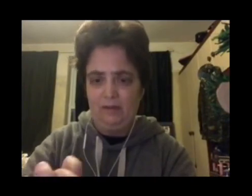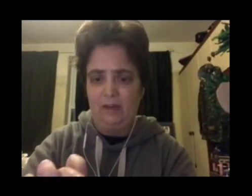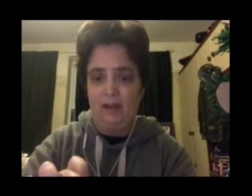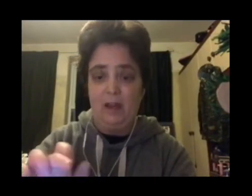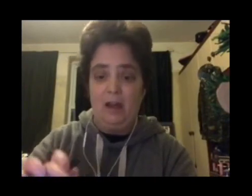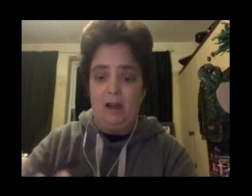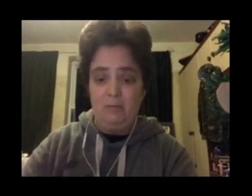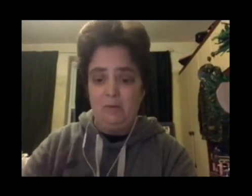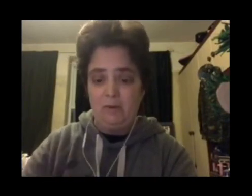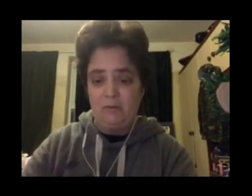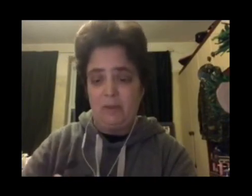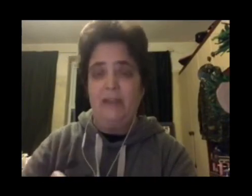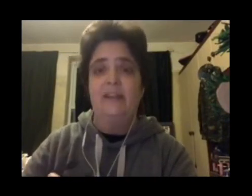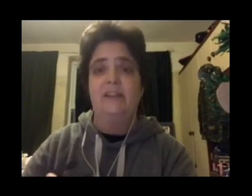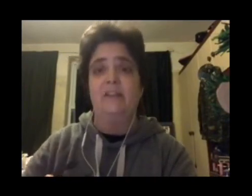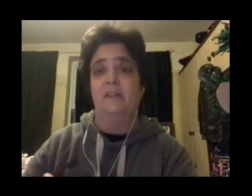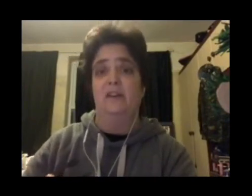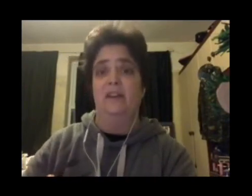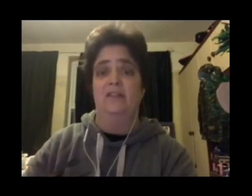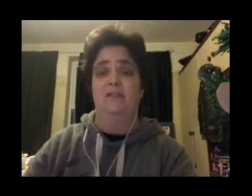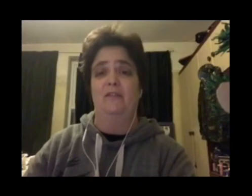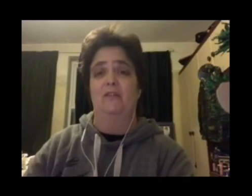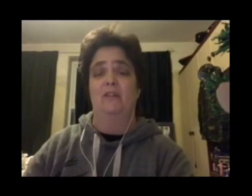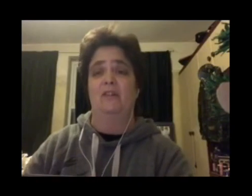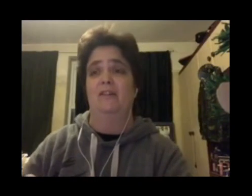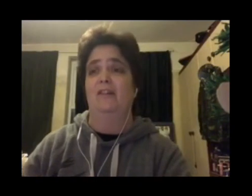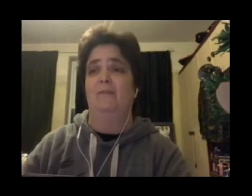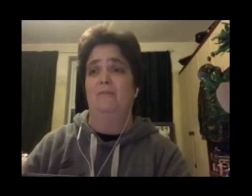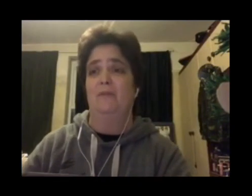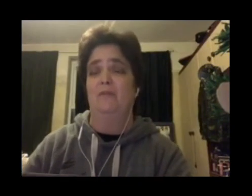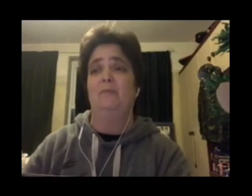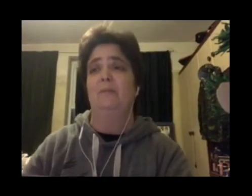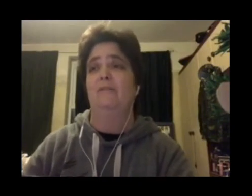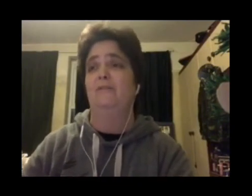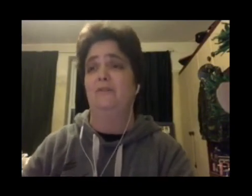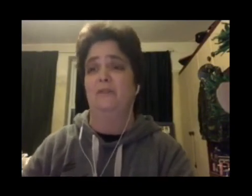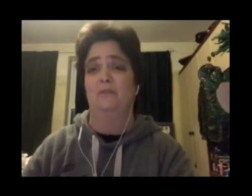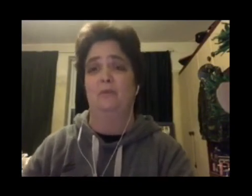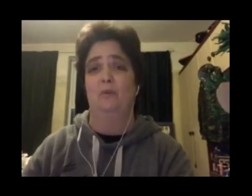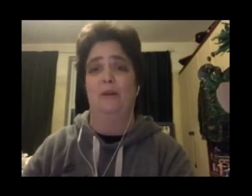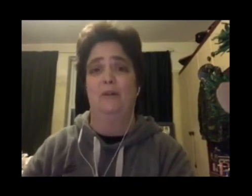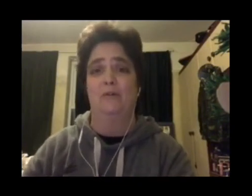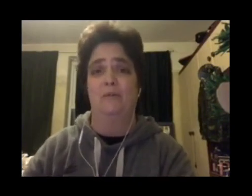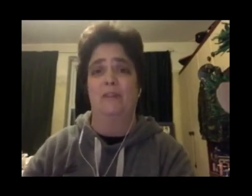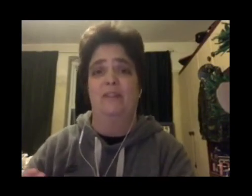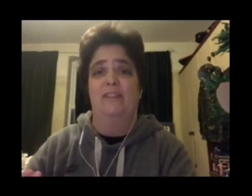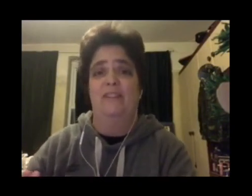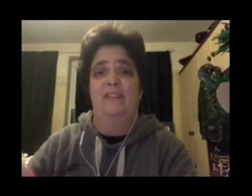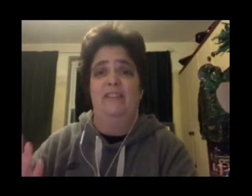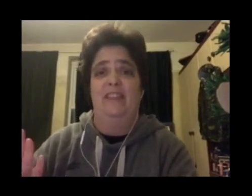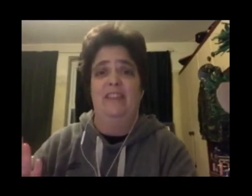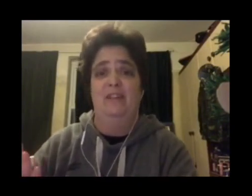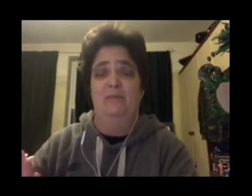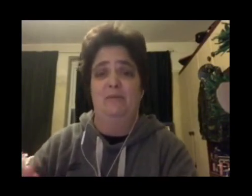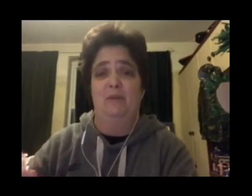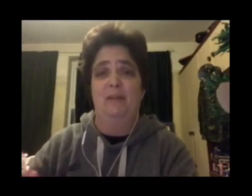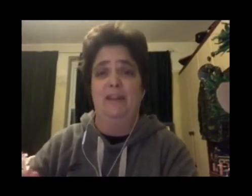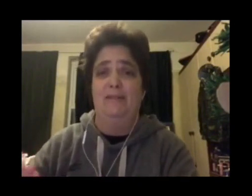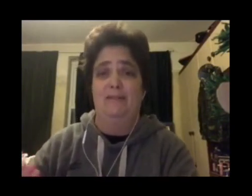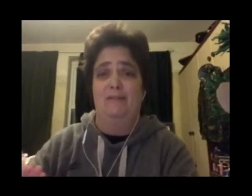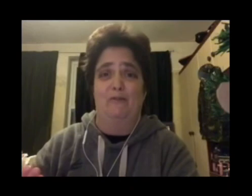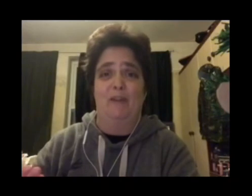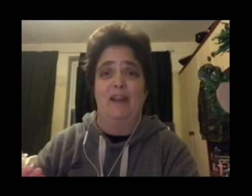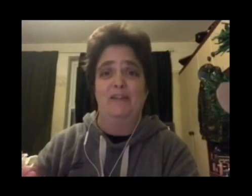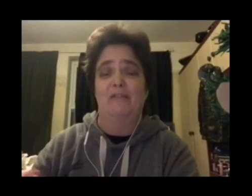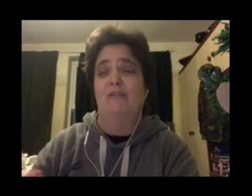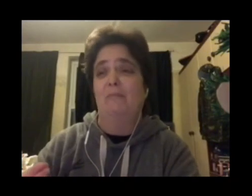Oh, okay. I'm probably just being an idiot then if it's like, because I'm a bit confused as to what went on. I'm sorry